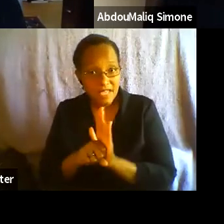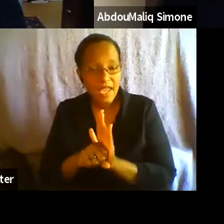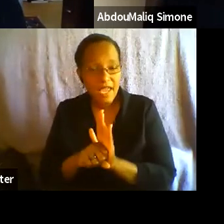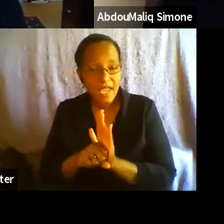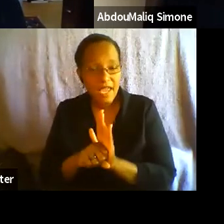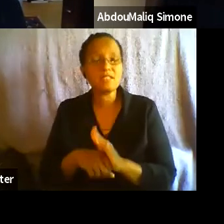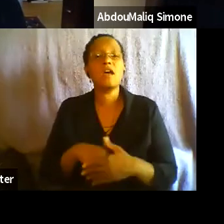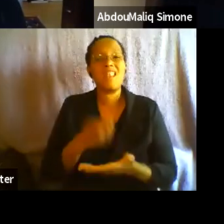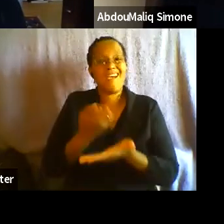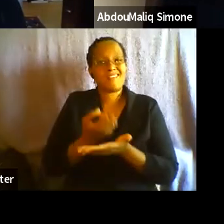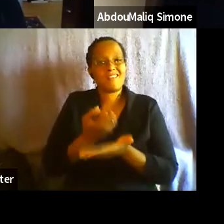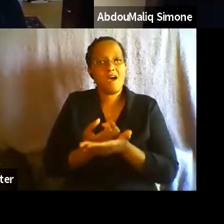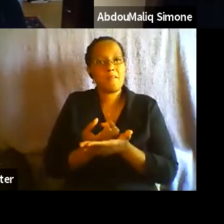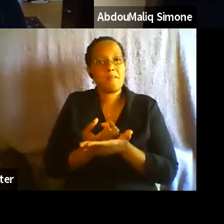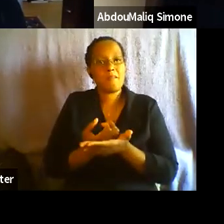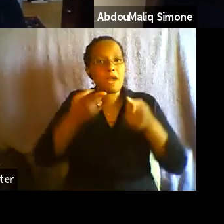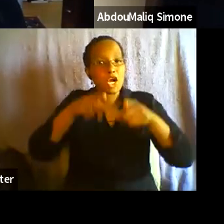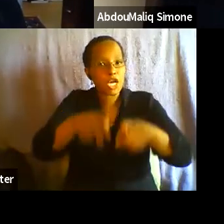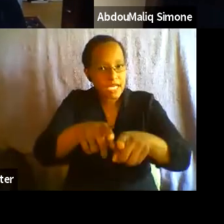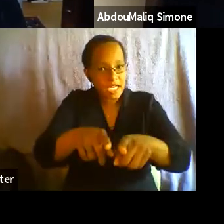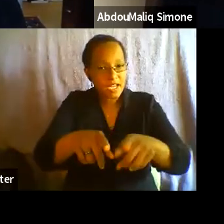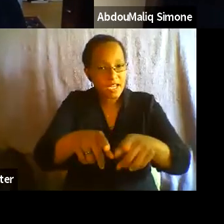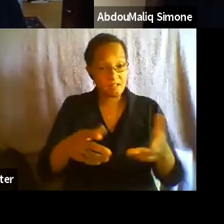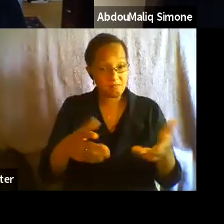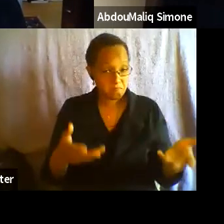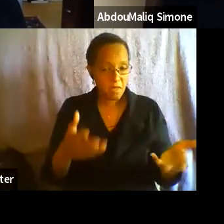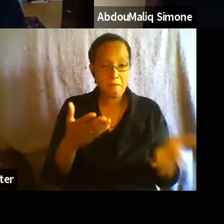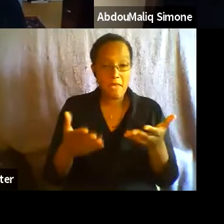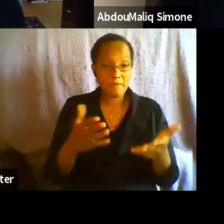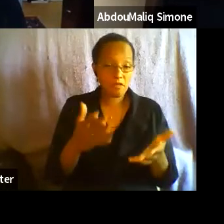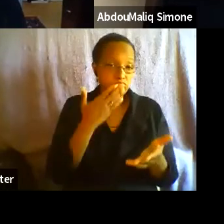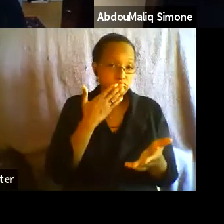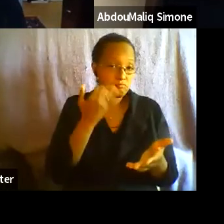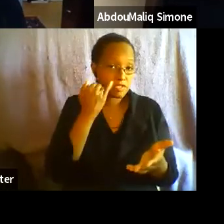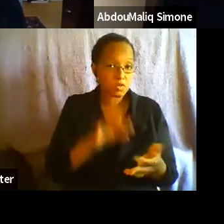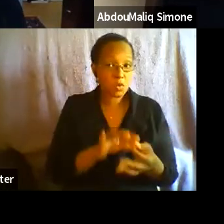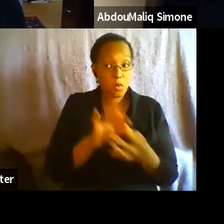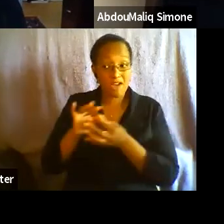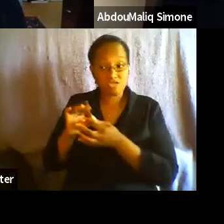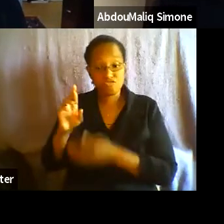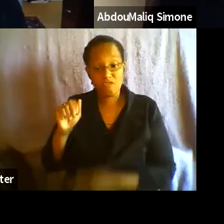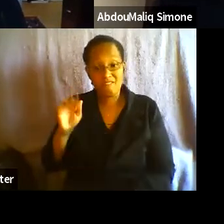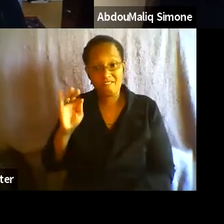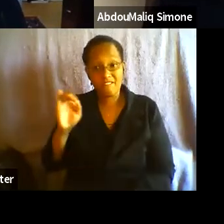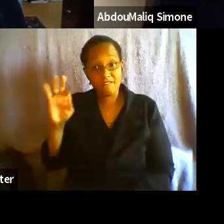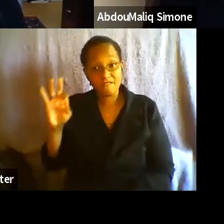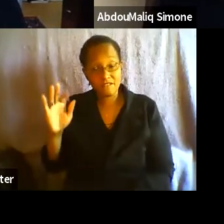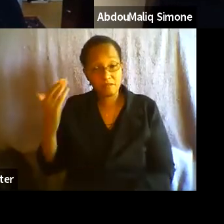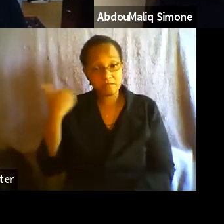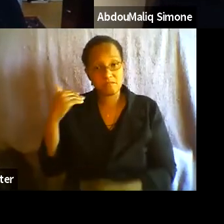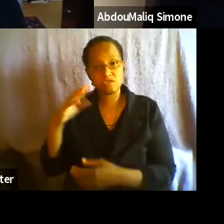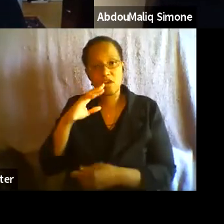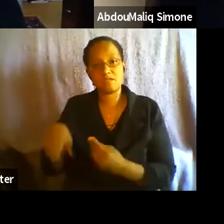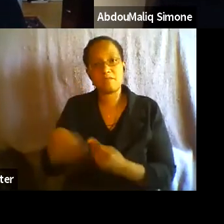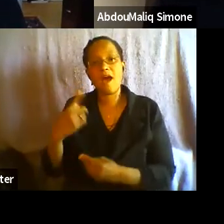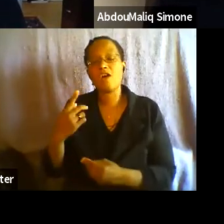back to the point that Rafif made in the beginning about, um, the assault, um, on a radical